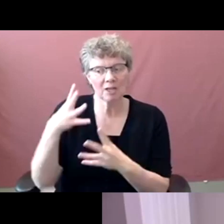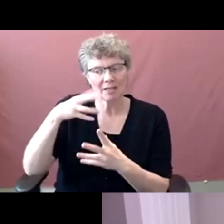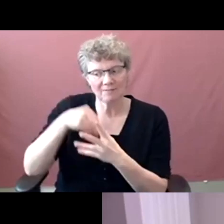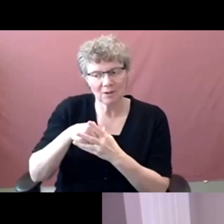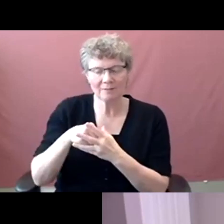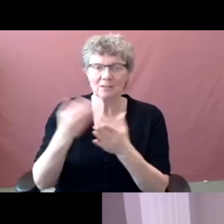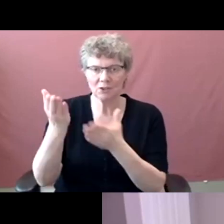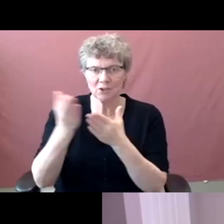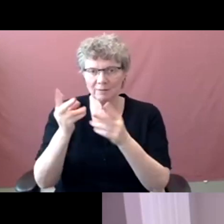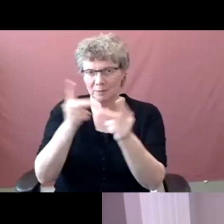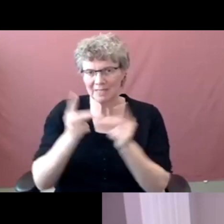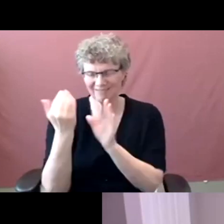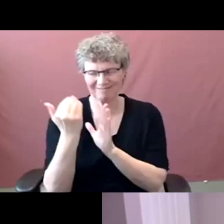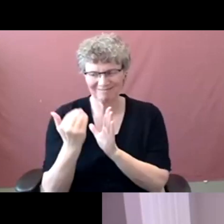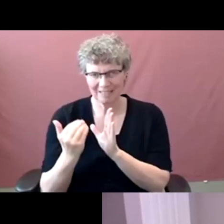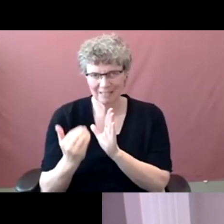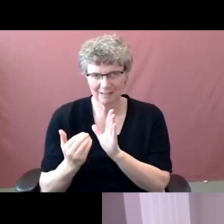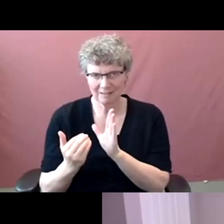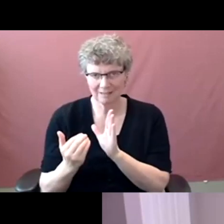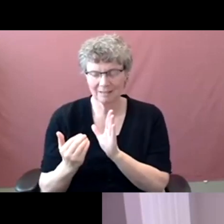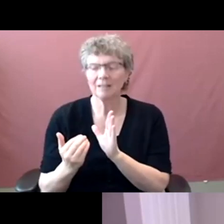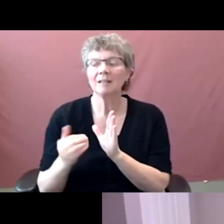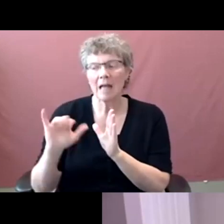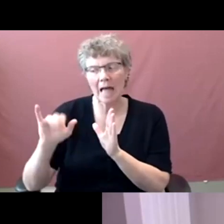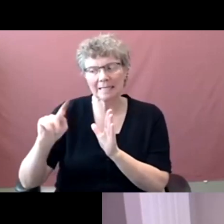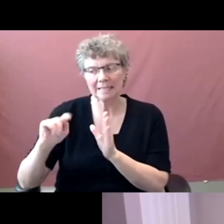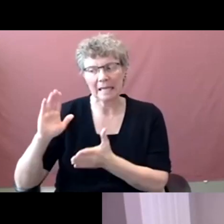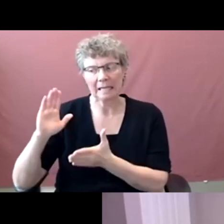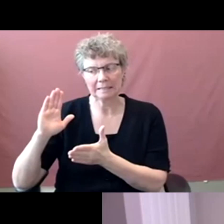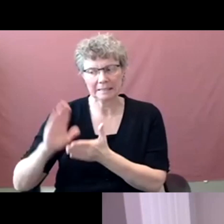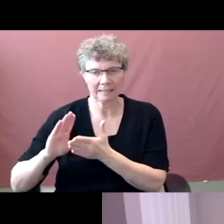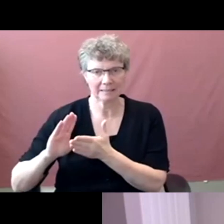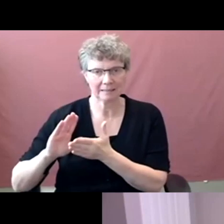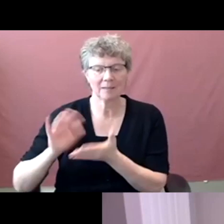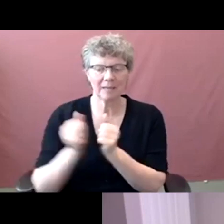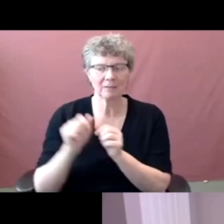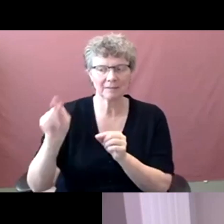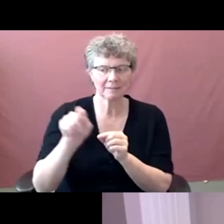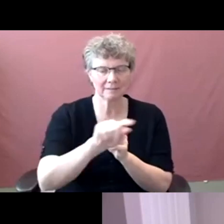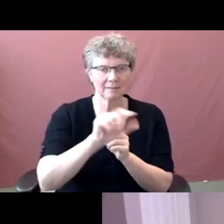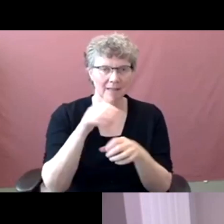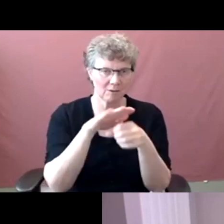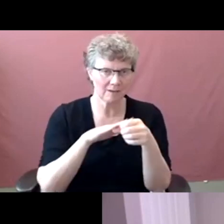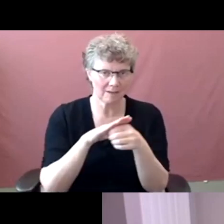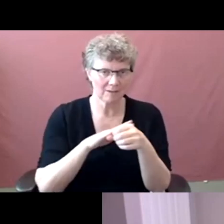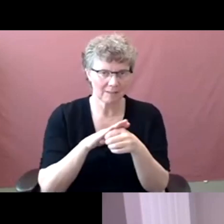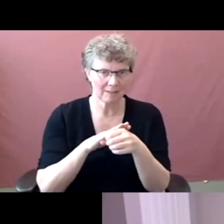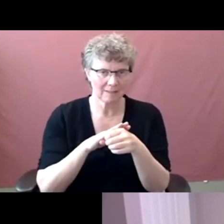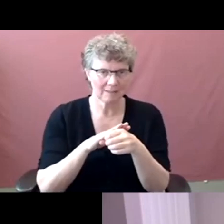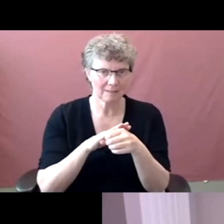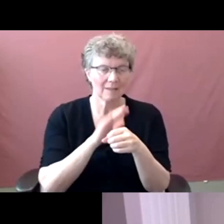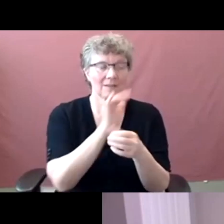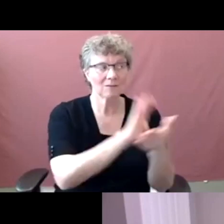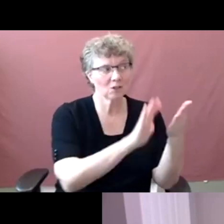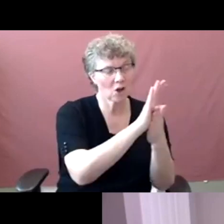expedite it relatively quickly. Uh, others are, are more, um, complex in relation to where the, the college, um, model, uh, might, might play with,